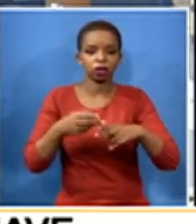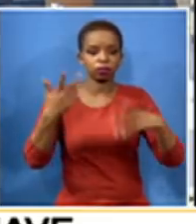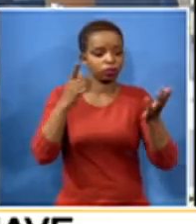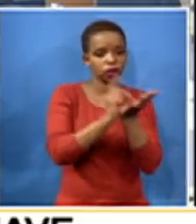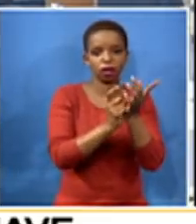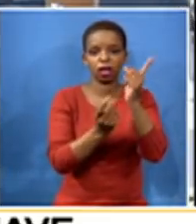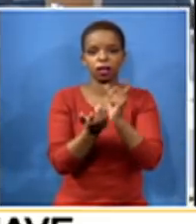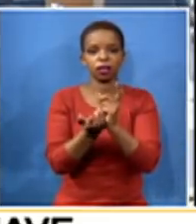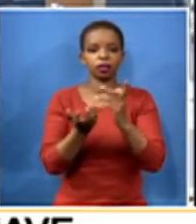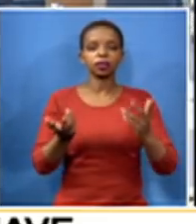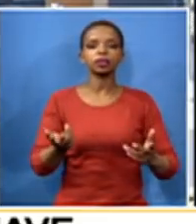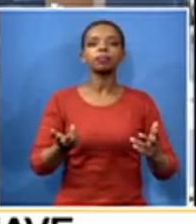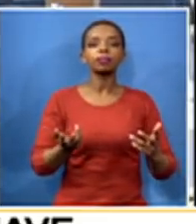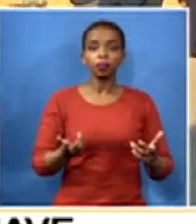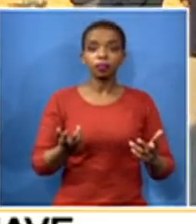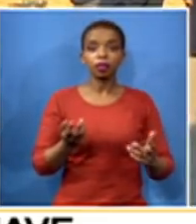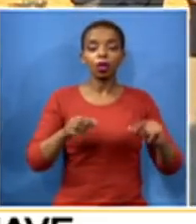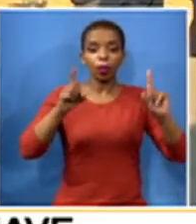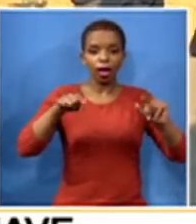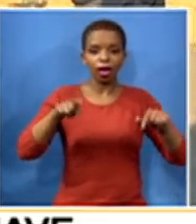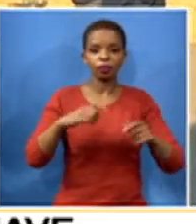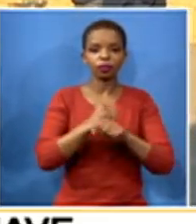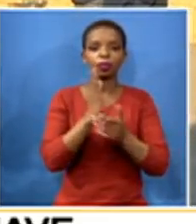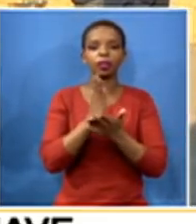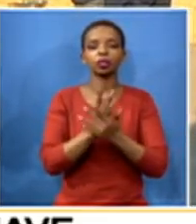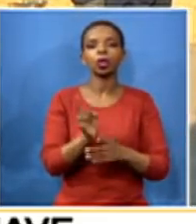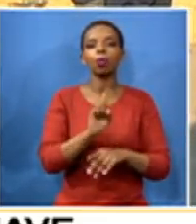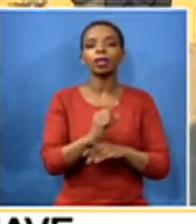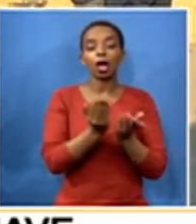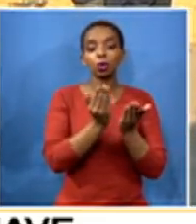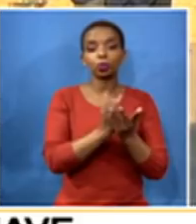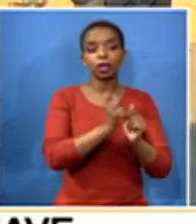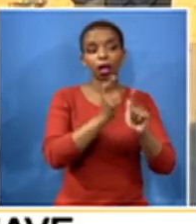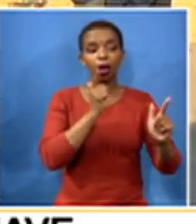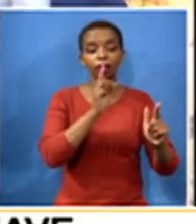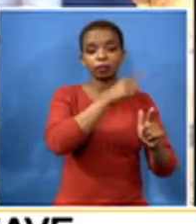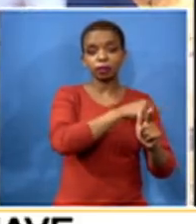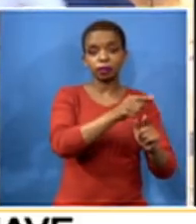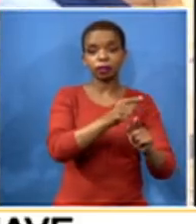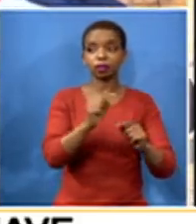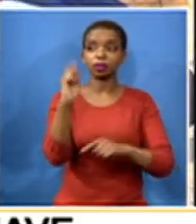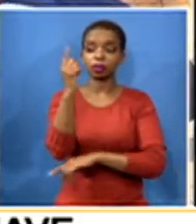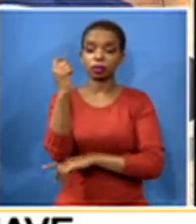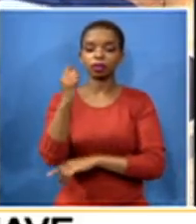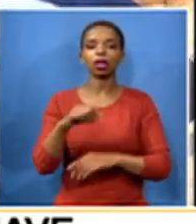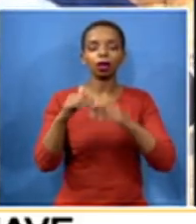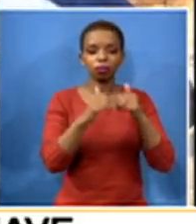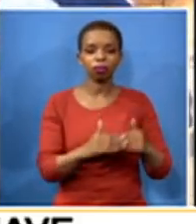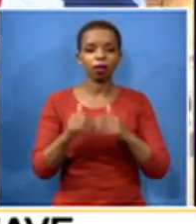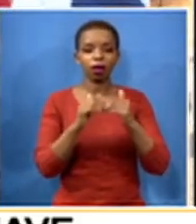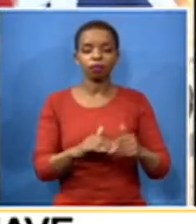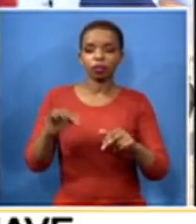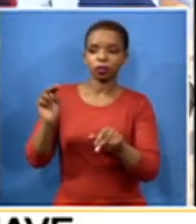make sure that it is the disadvantaged schools that are being carefully monitored and where issues come up they are addressed